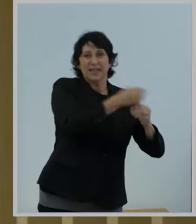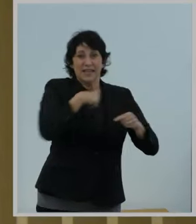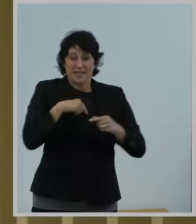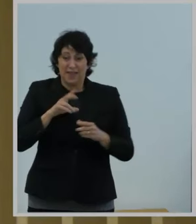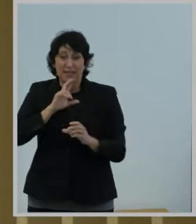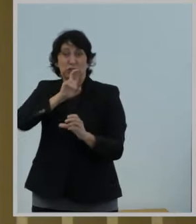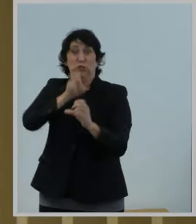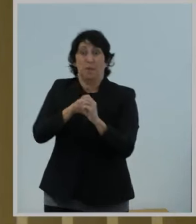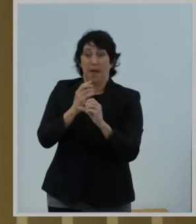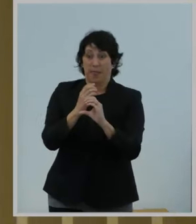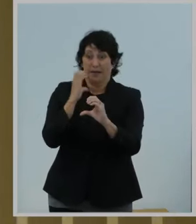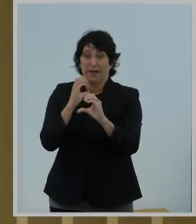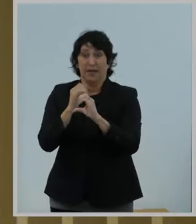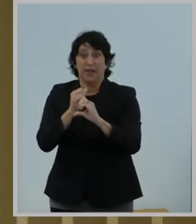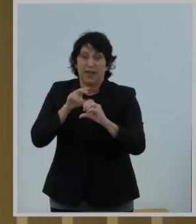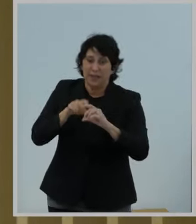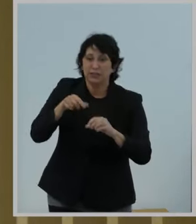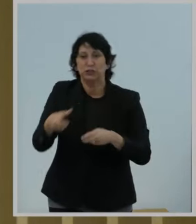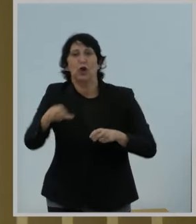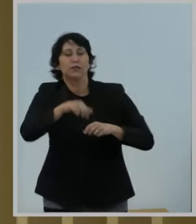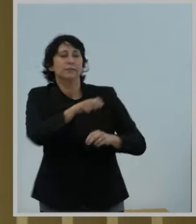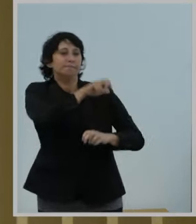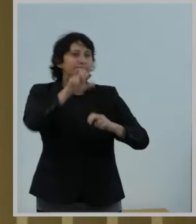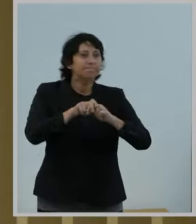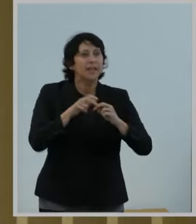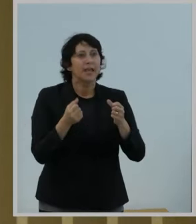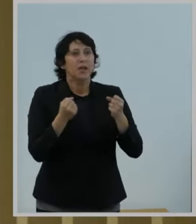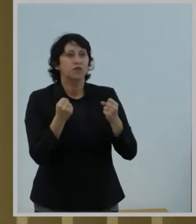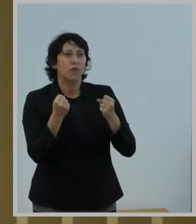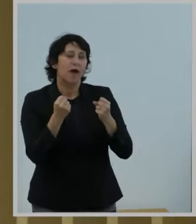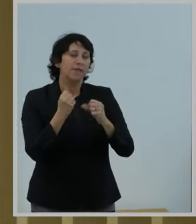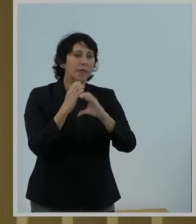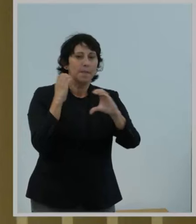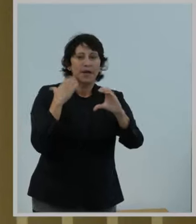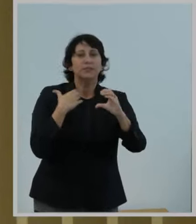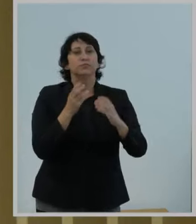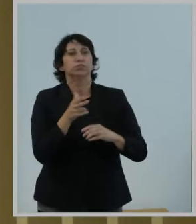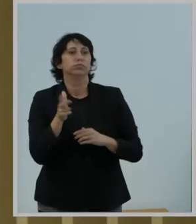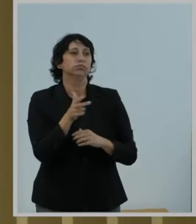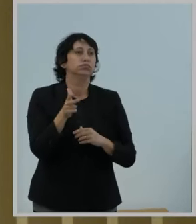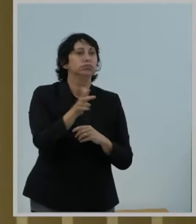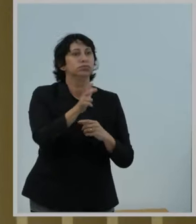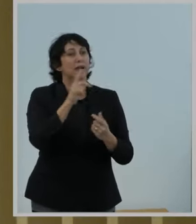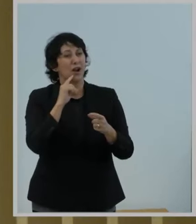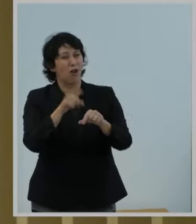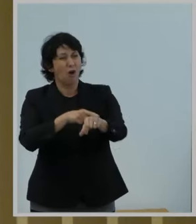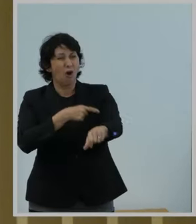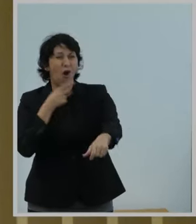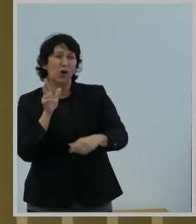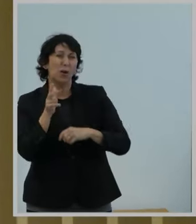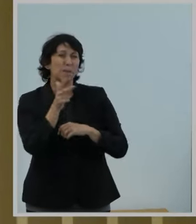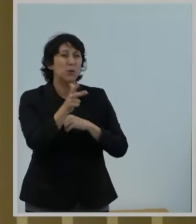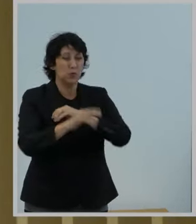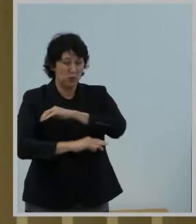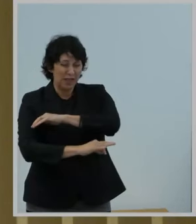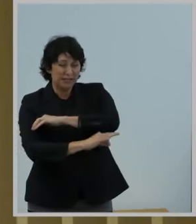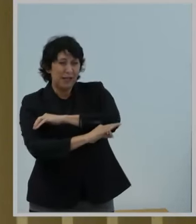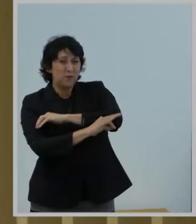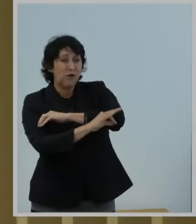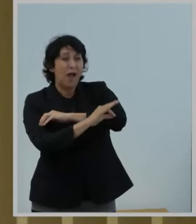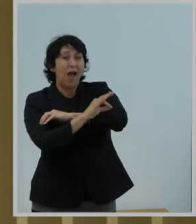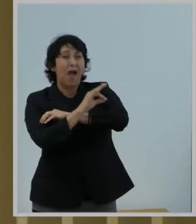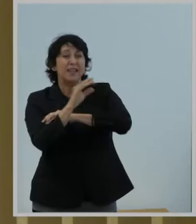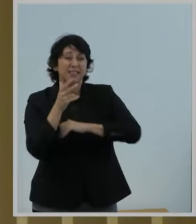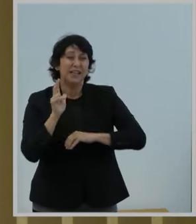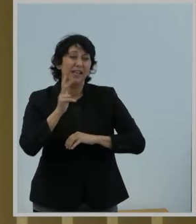bored to start a long commute to school and come back when the sun is potentially